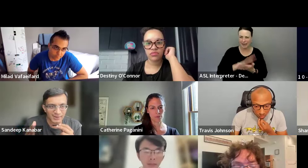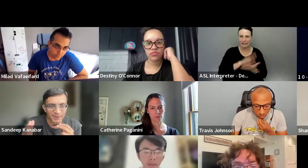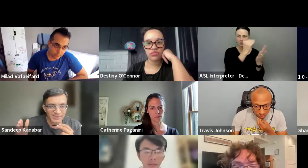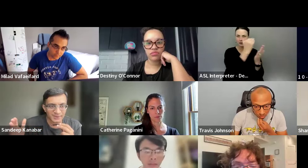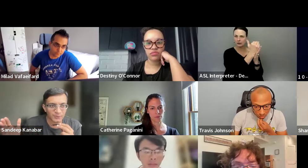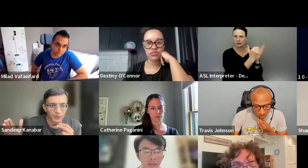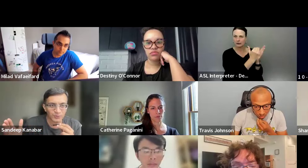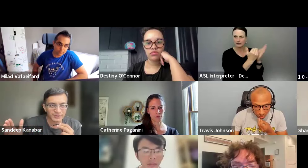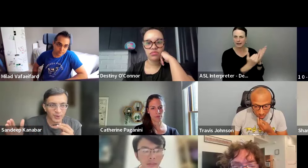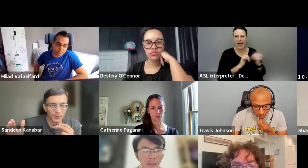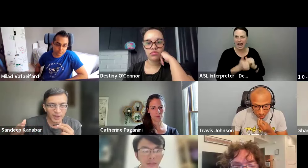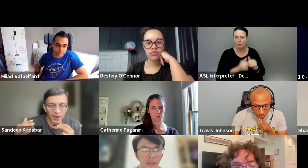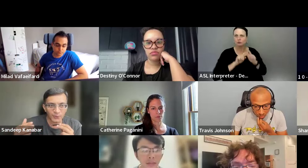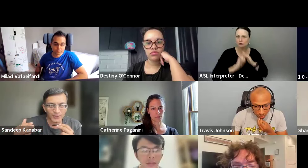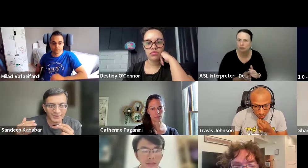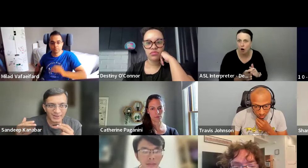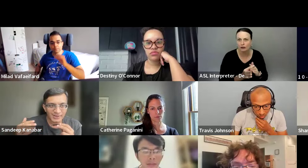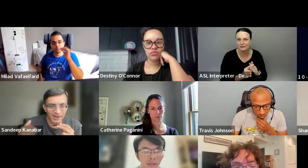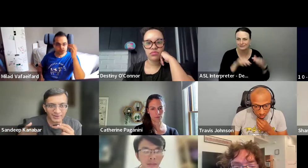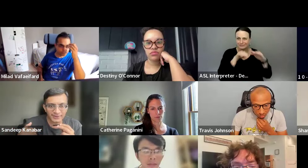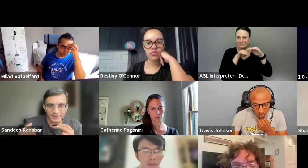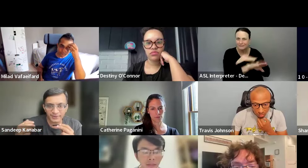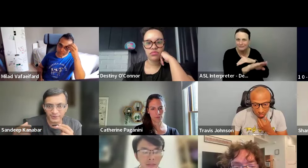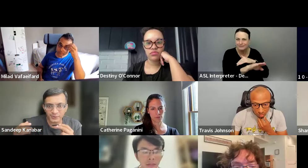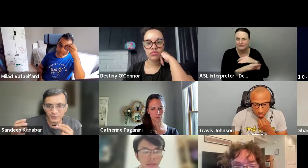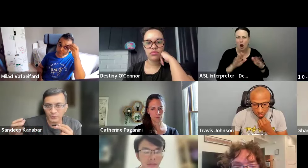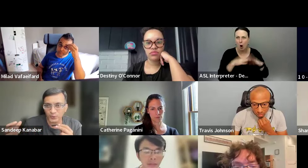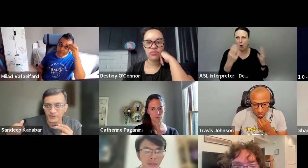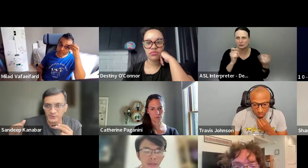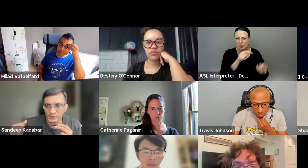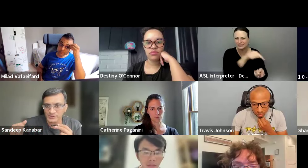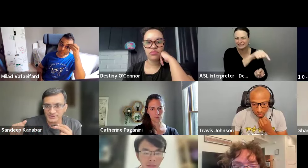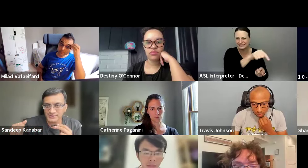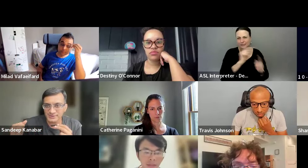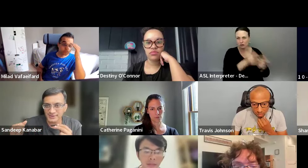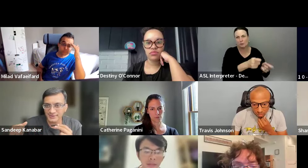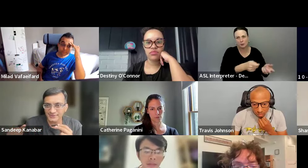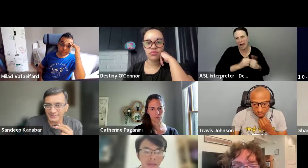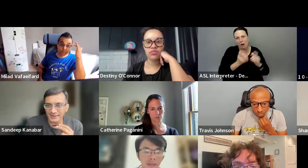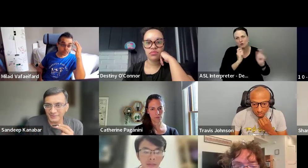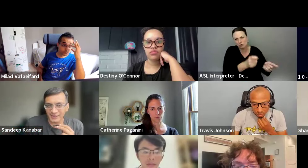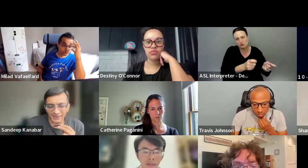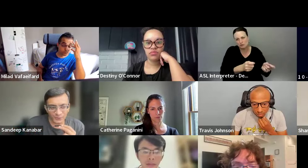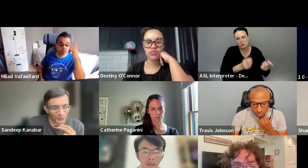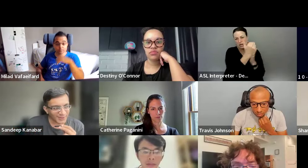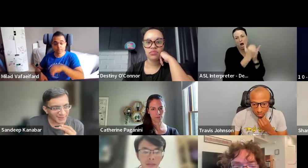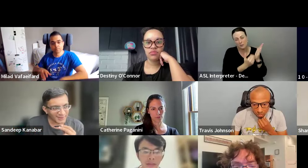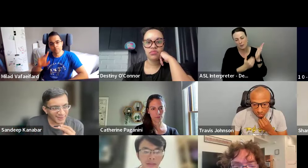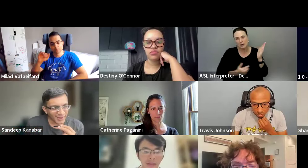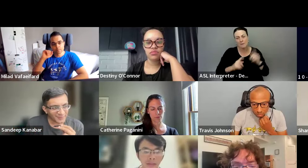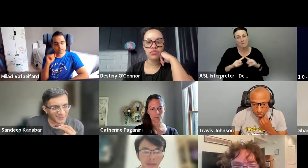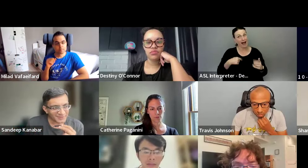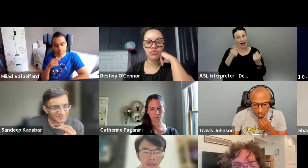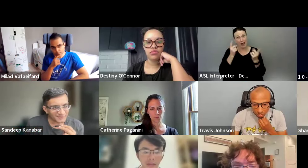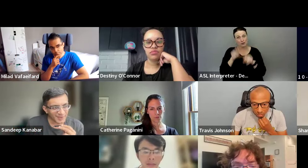It's like a step-by-step document on how you can start getting contributed to a bunch of, but I don't agree.